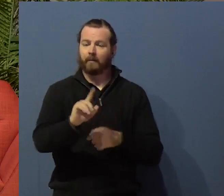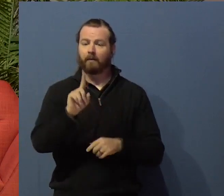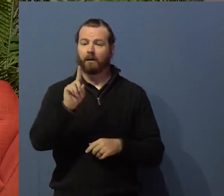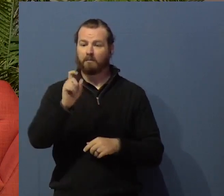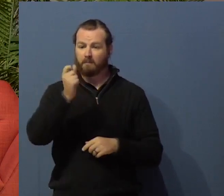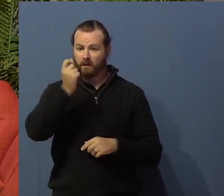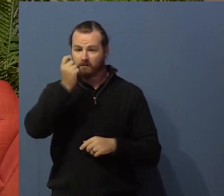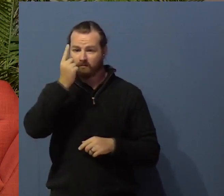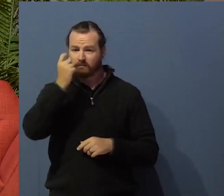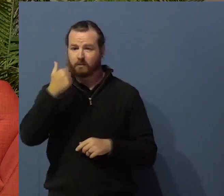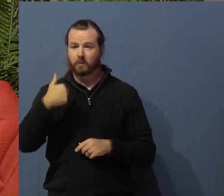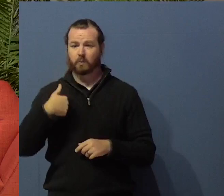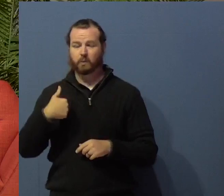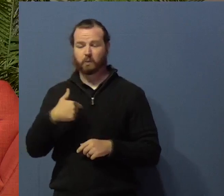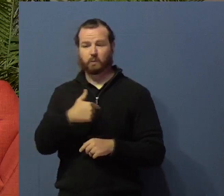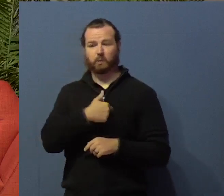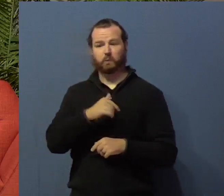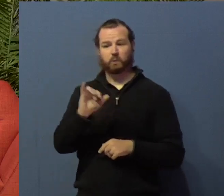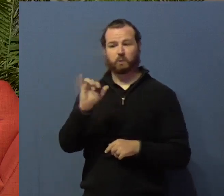oh, do so well.